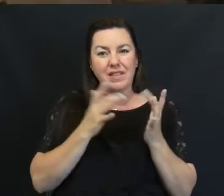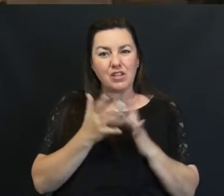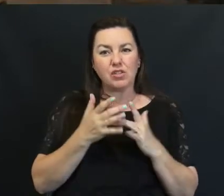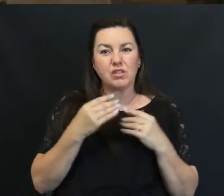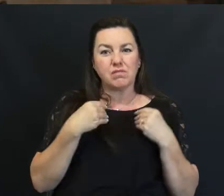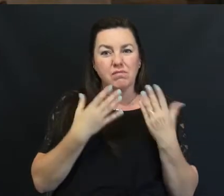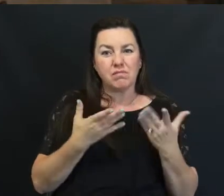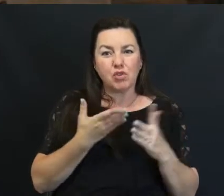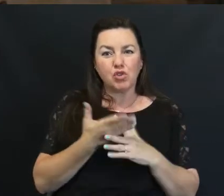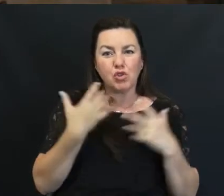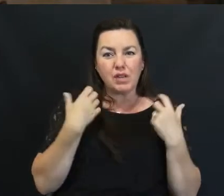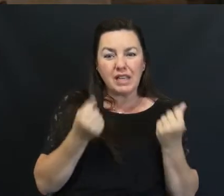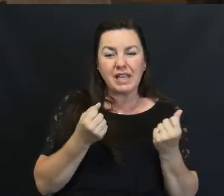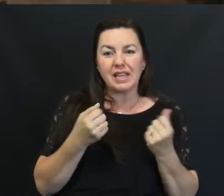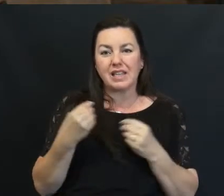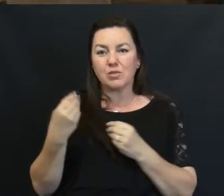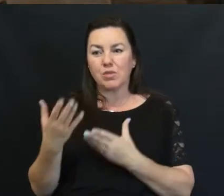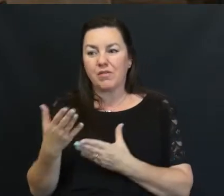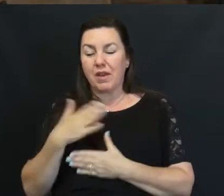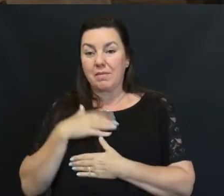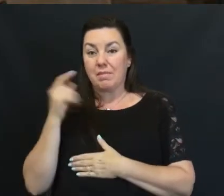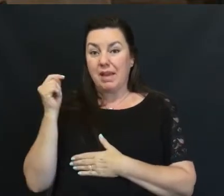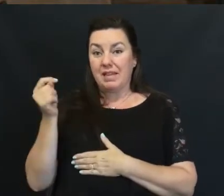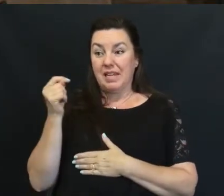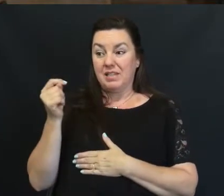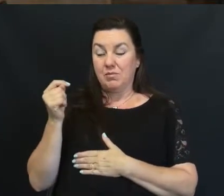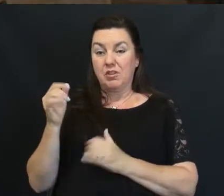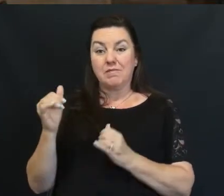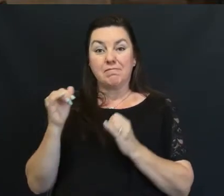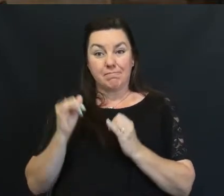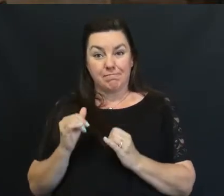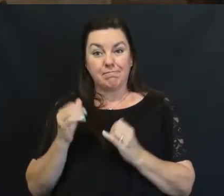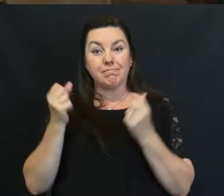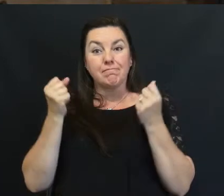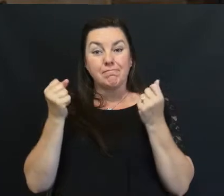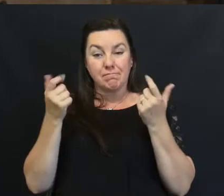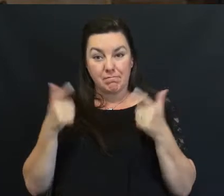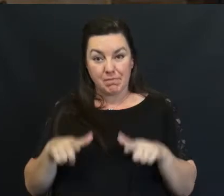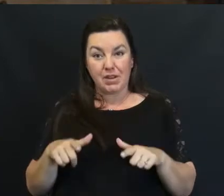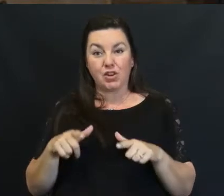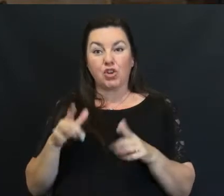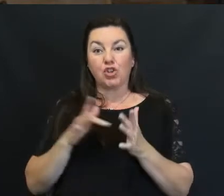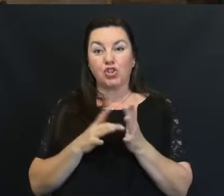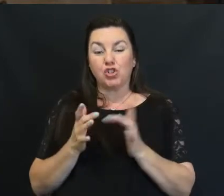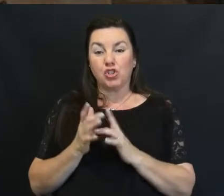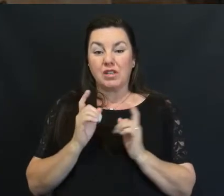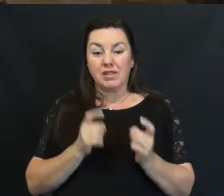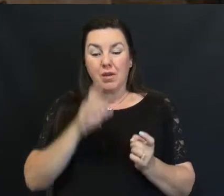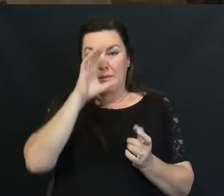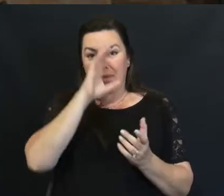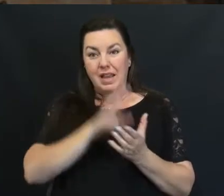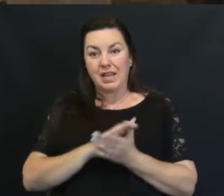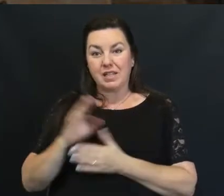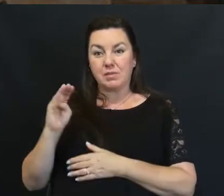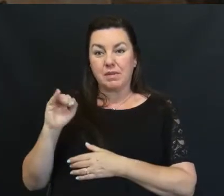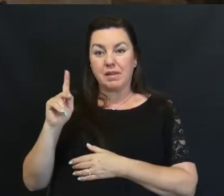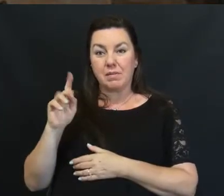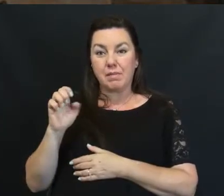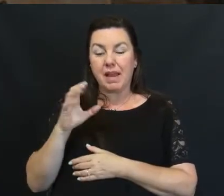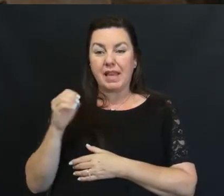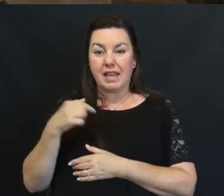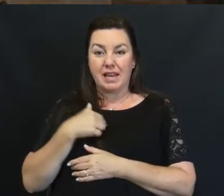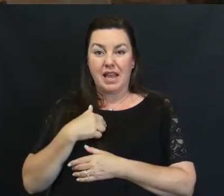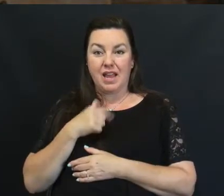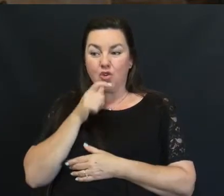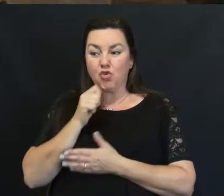My testimonial today is about a miracle That Jesus provided to my husband Mike and I So that we could help a